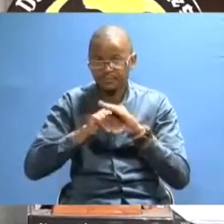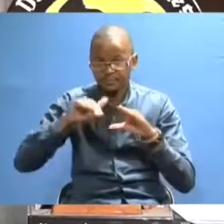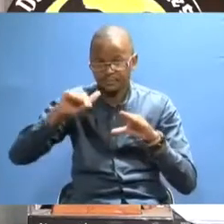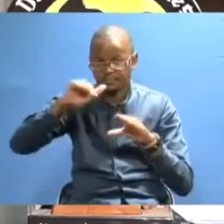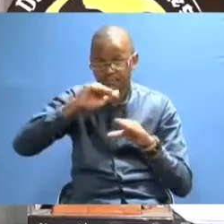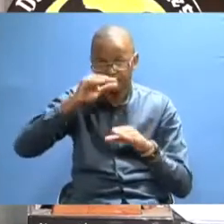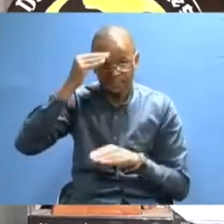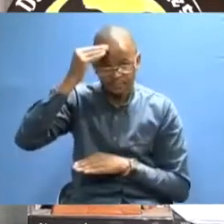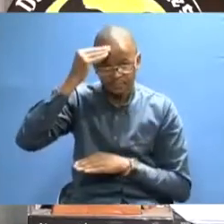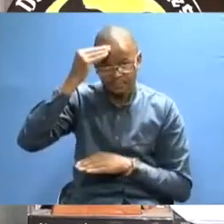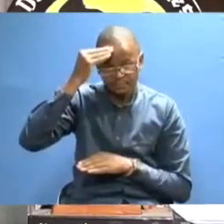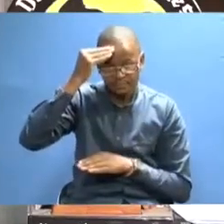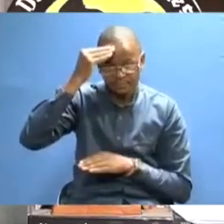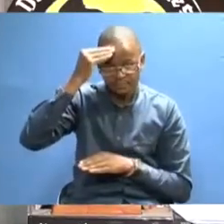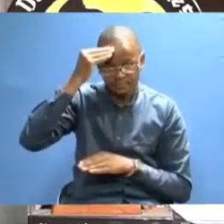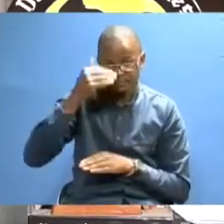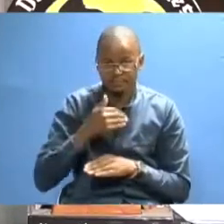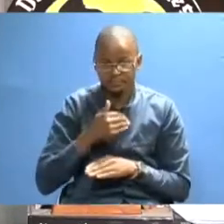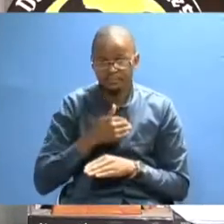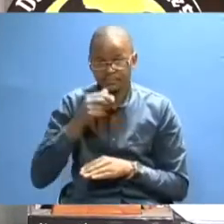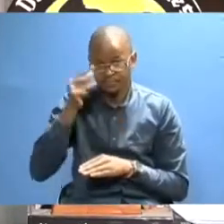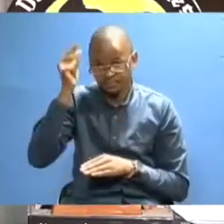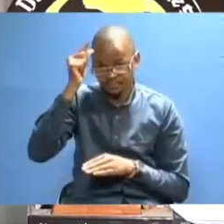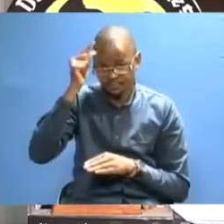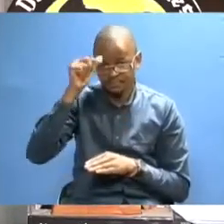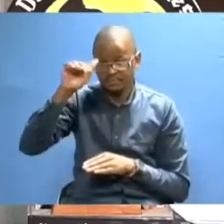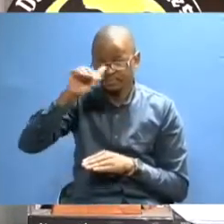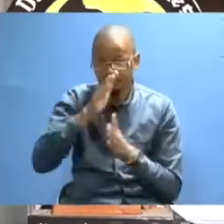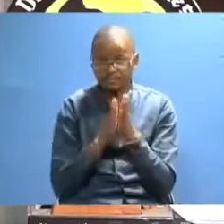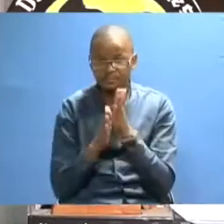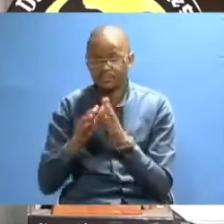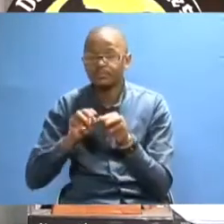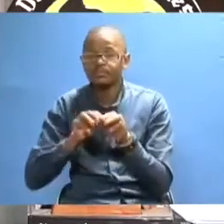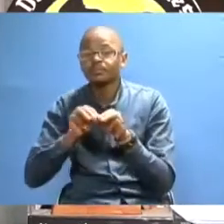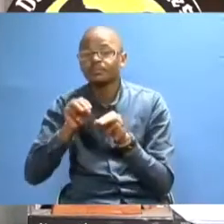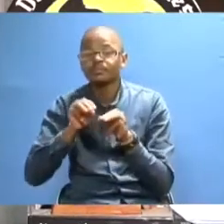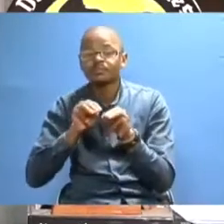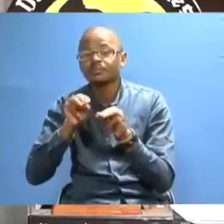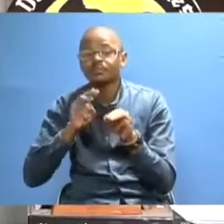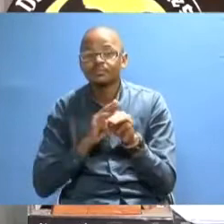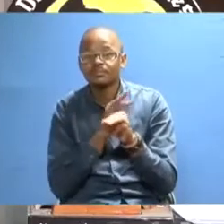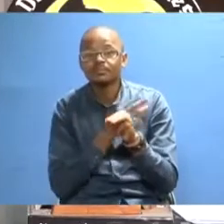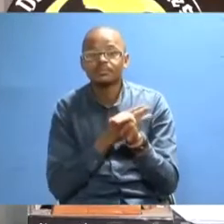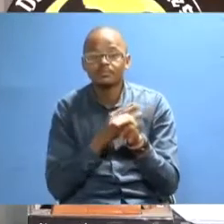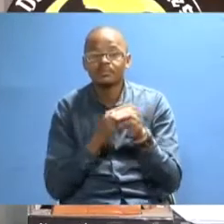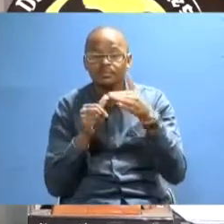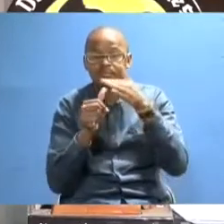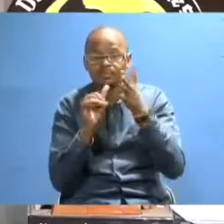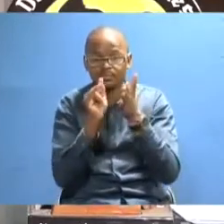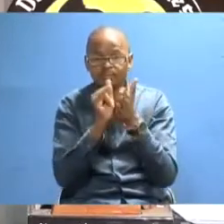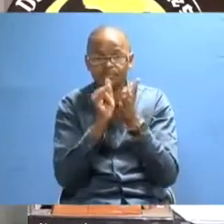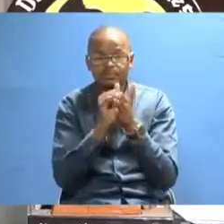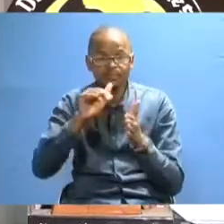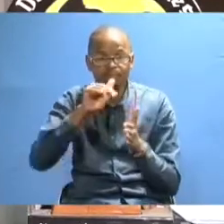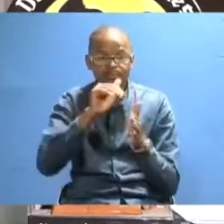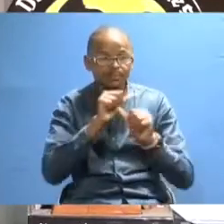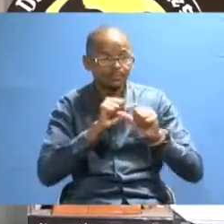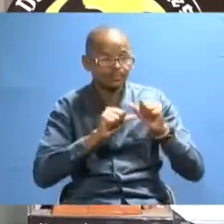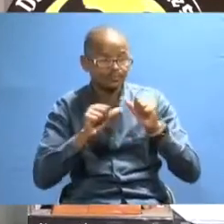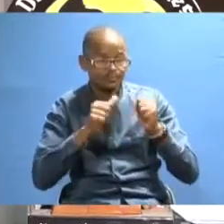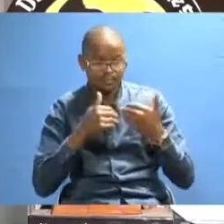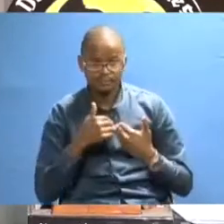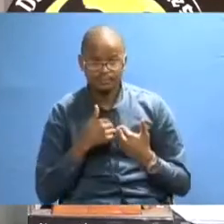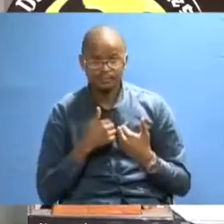Science in Environmental Education. We have got Bachelor of Environmental Studies,